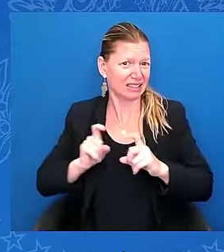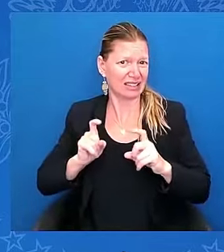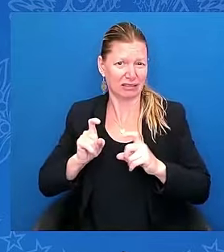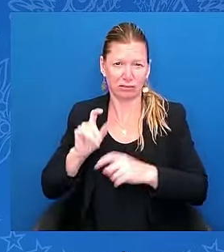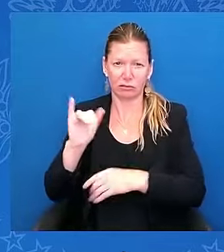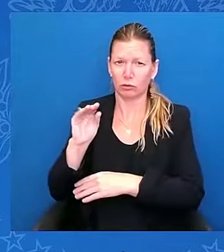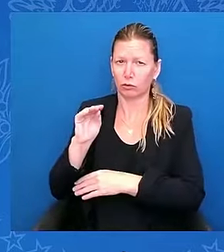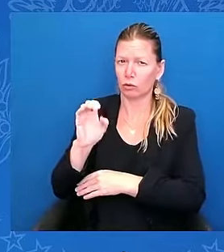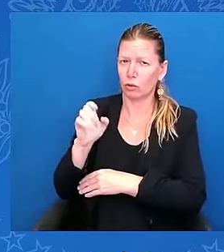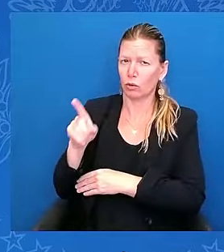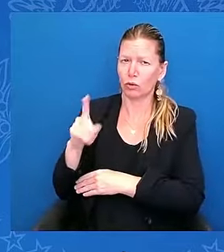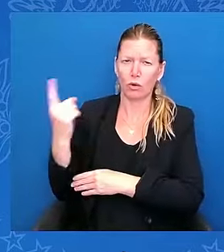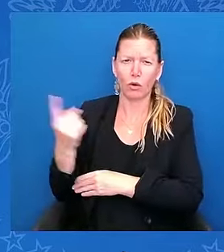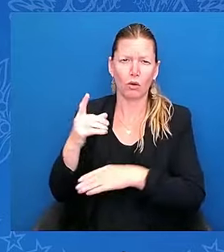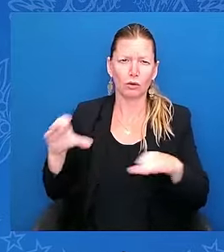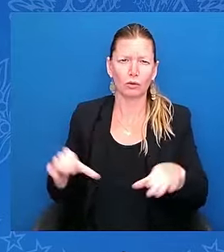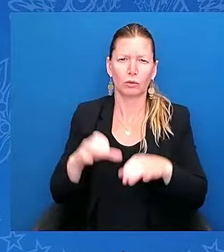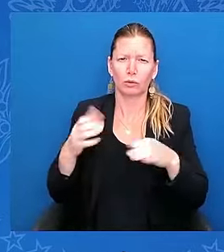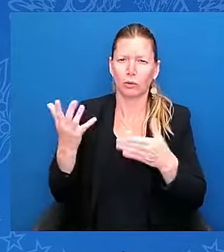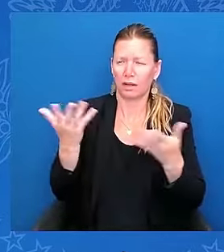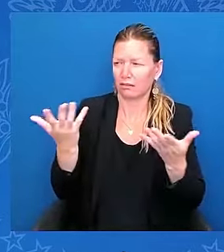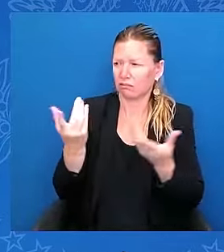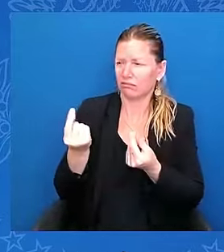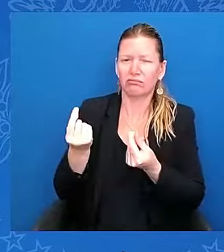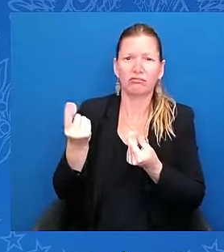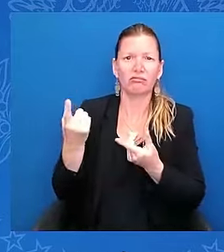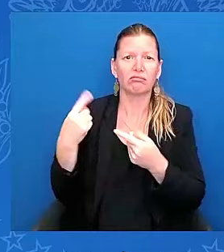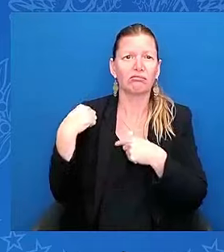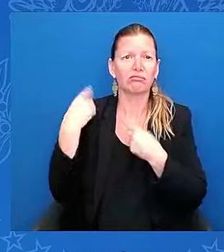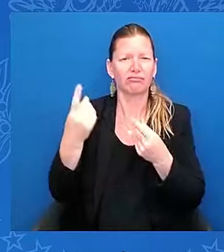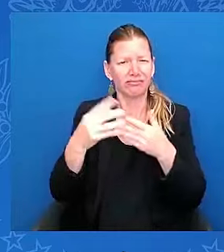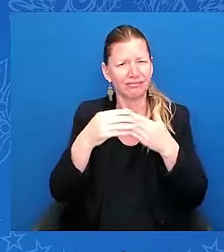compassion and experience. Take...